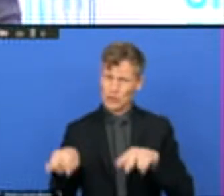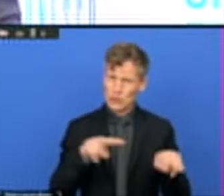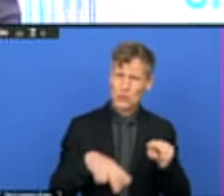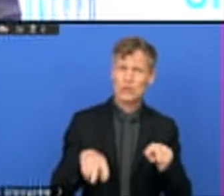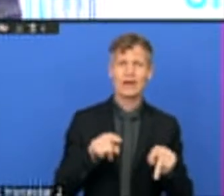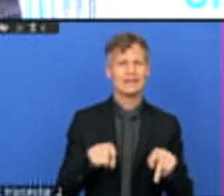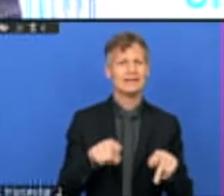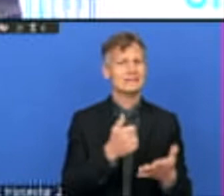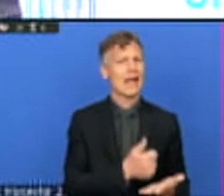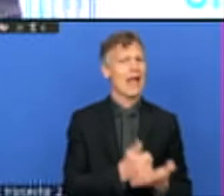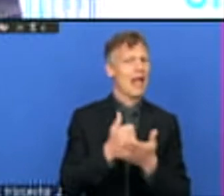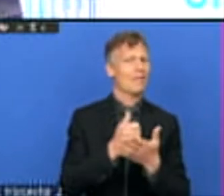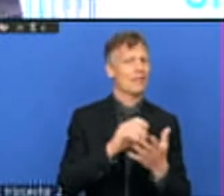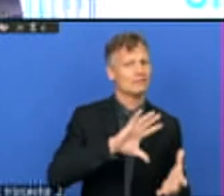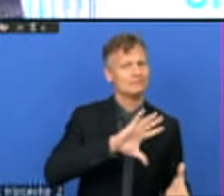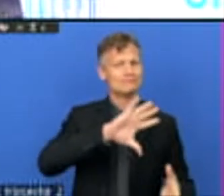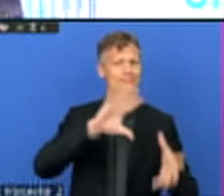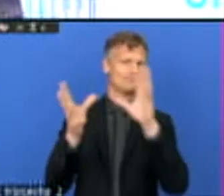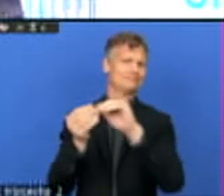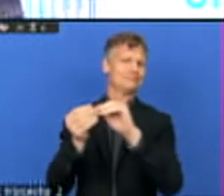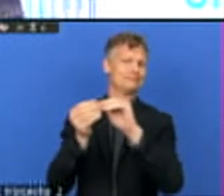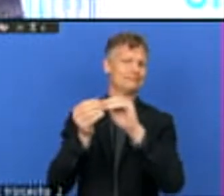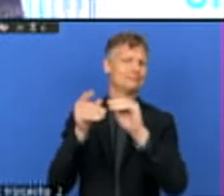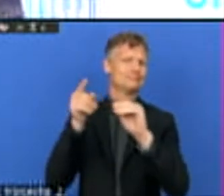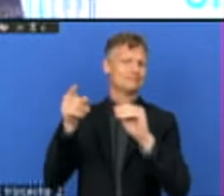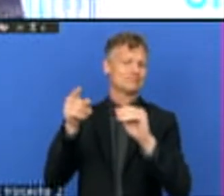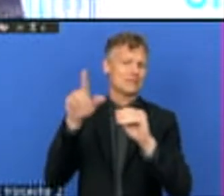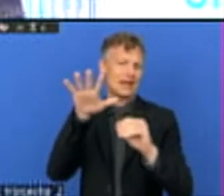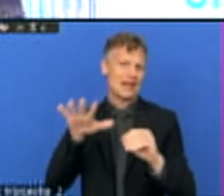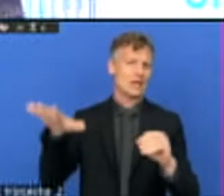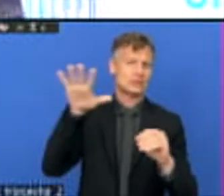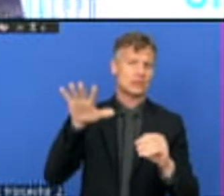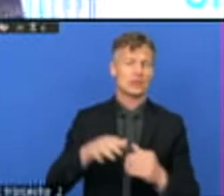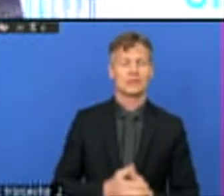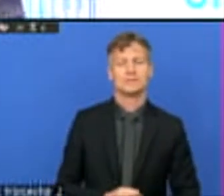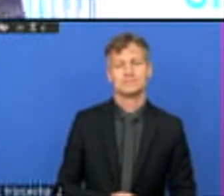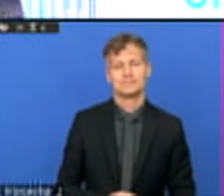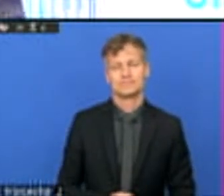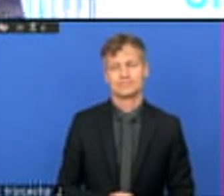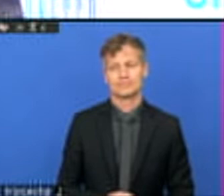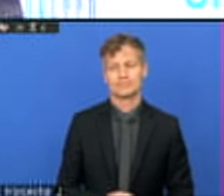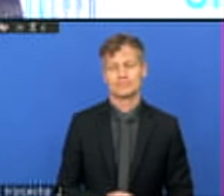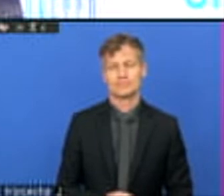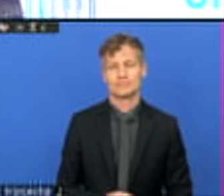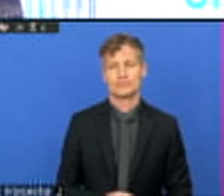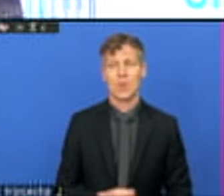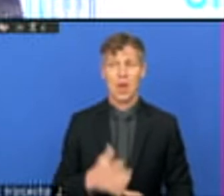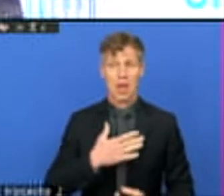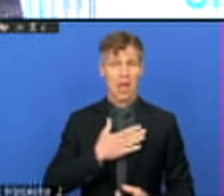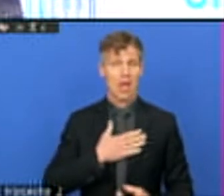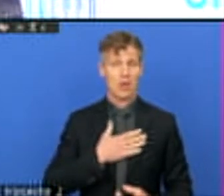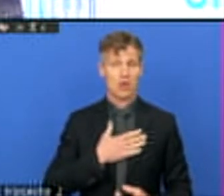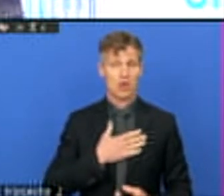local reviews in our case are an impetus for us to do better. It's an